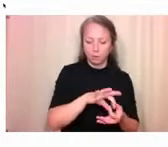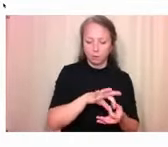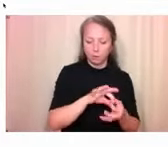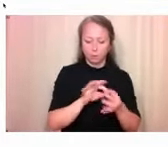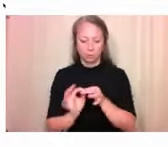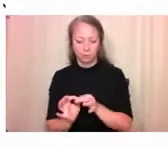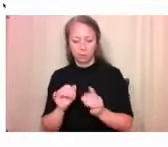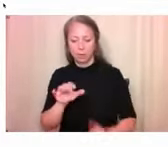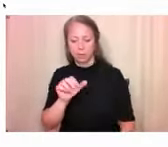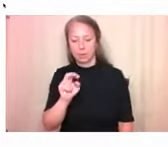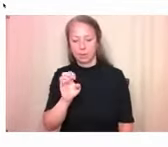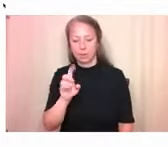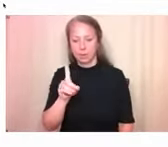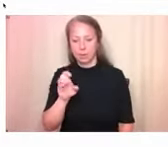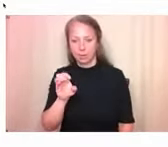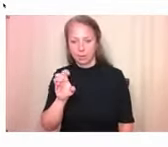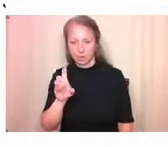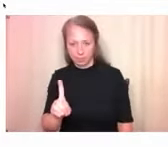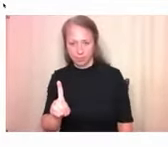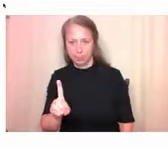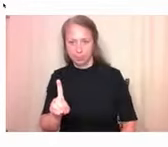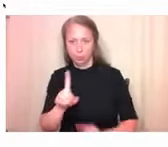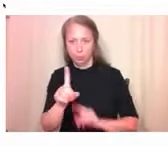using the Survey123 app.